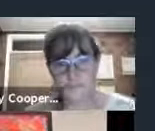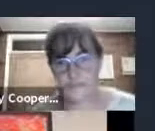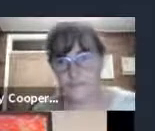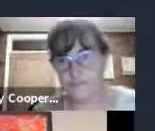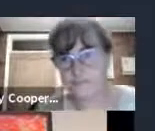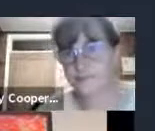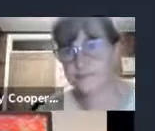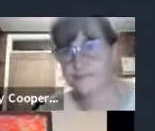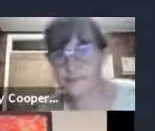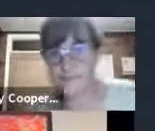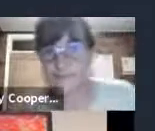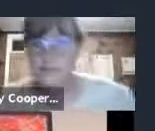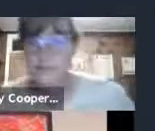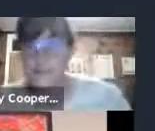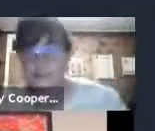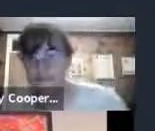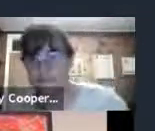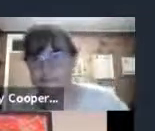do.